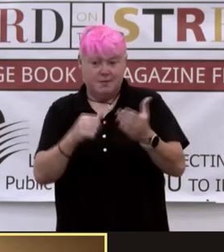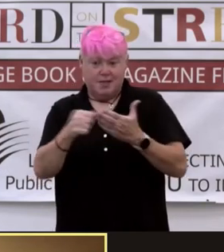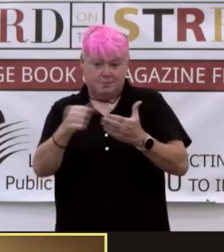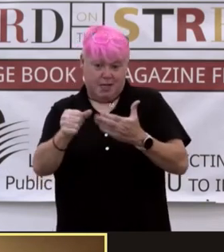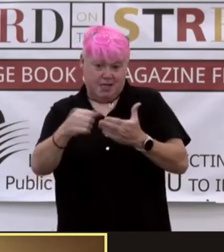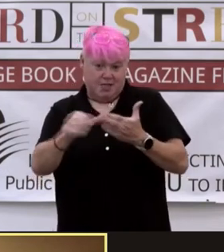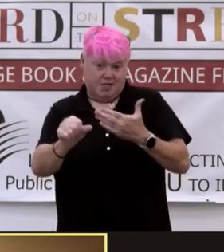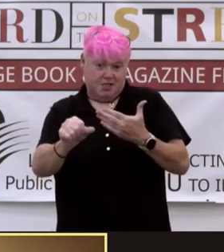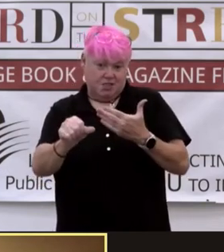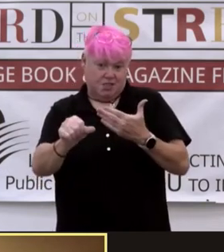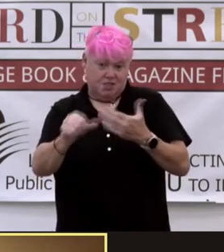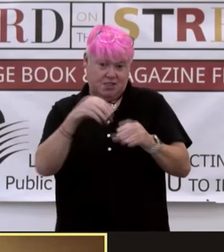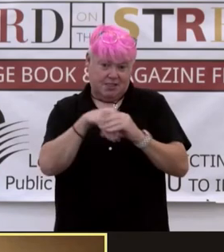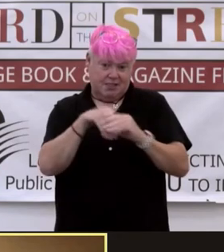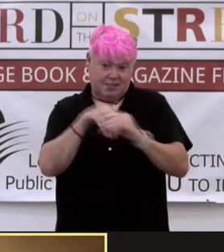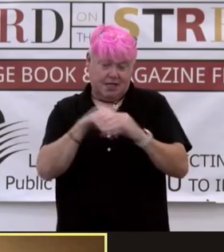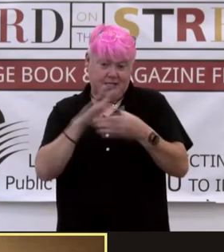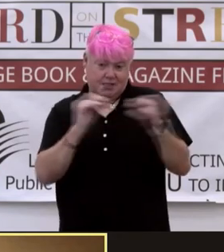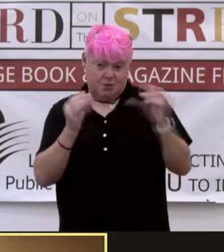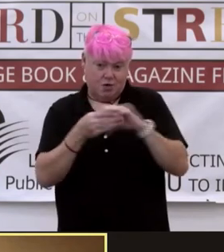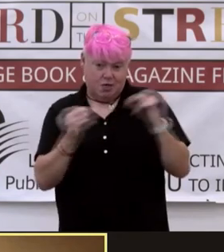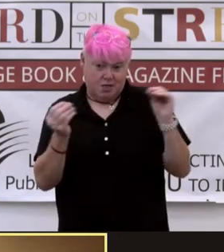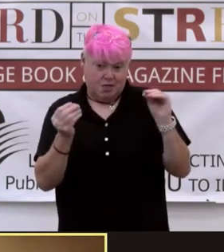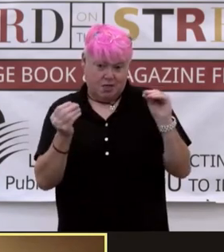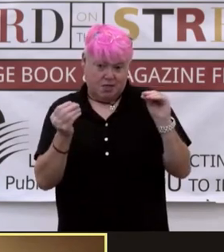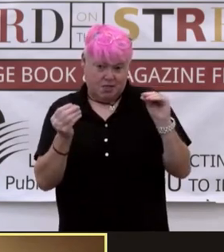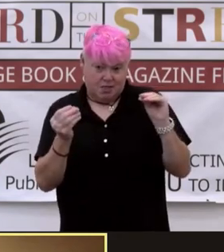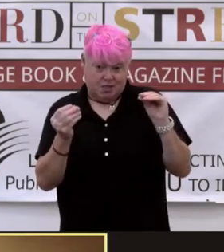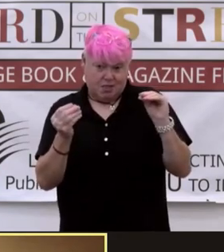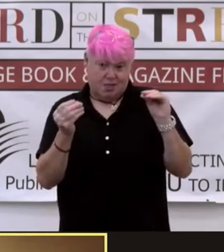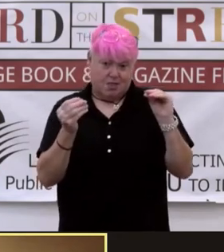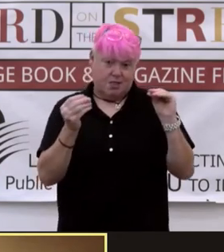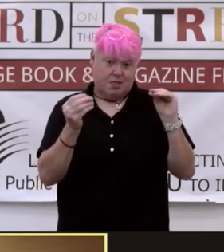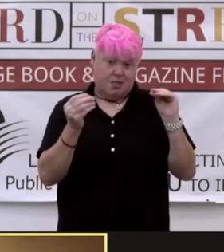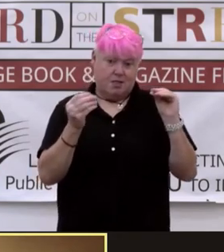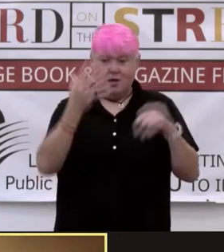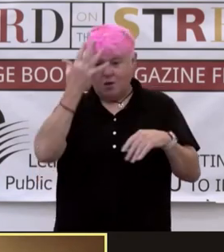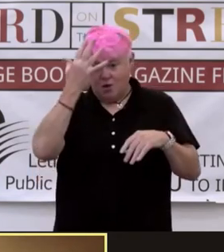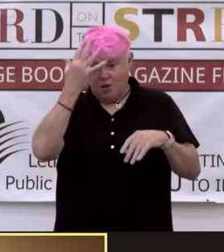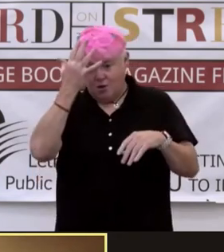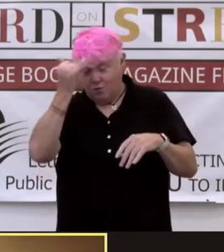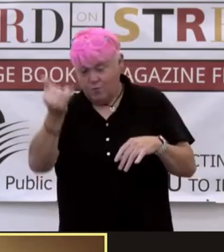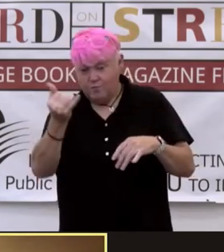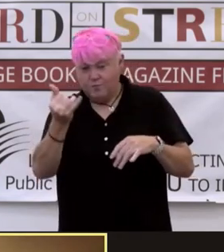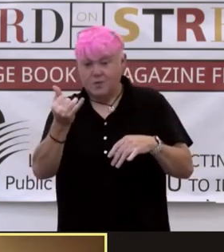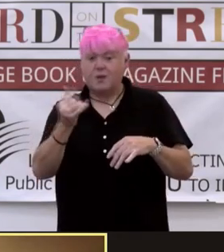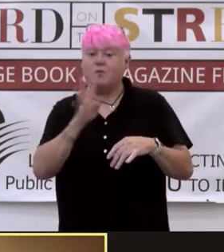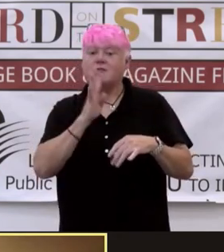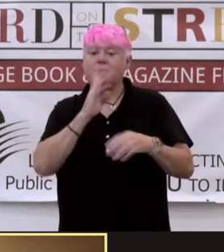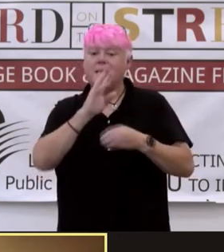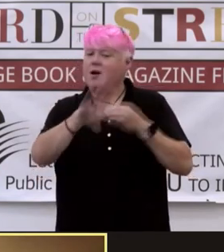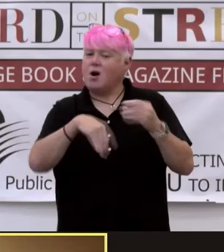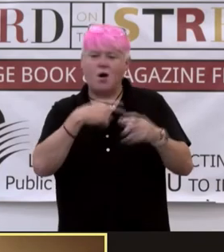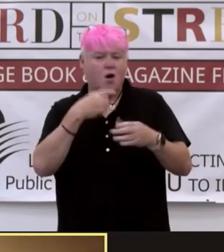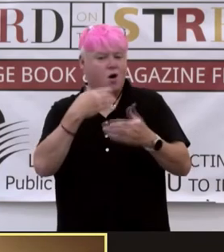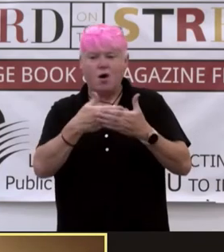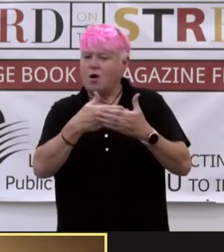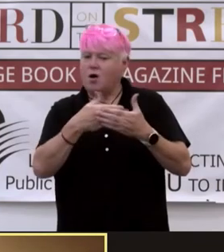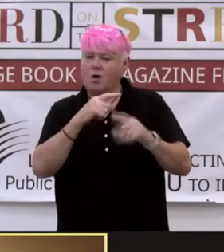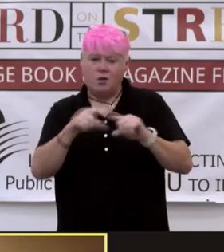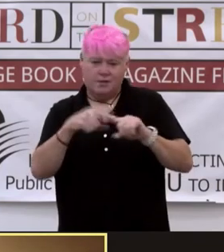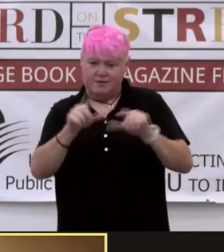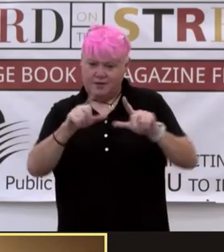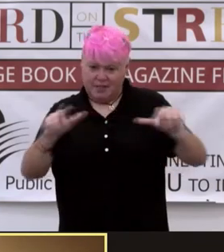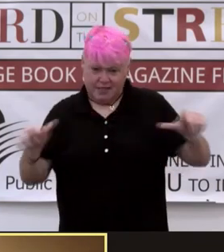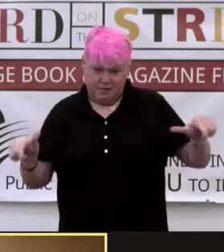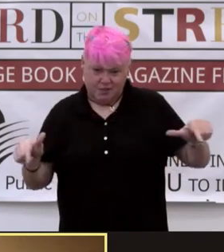within Paheli's story. Our lingua franca. Why, darlings, we speak all dialects of pain. Paheli's story